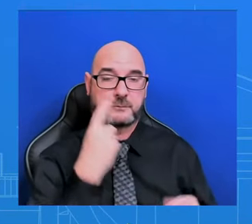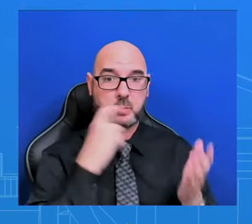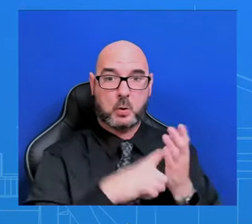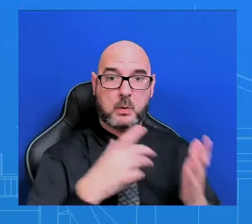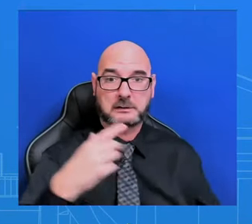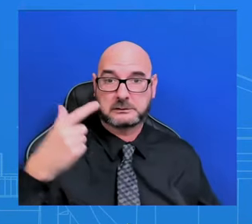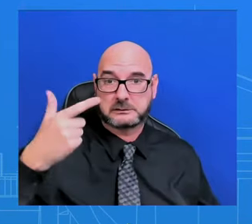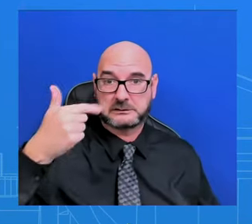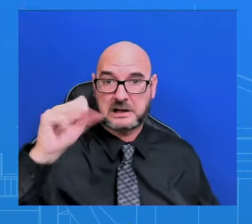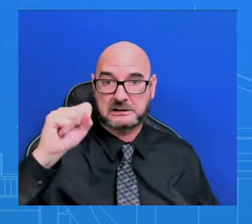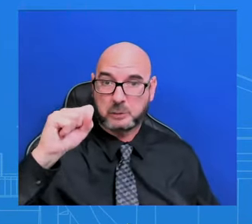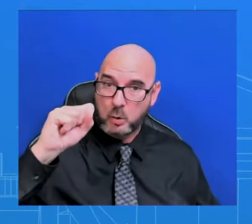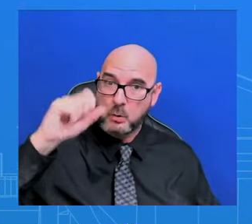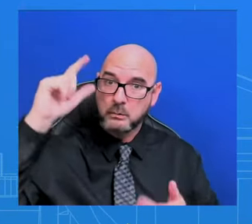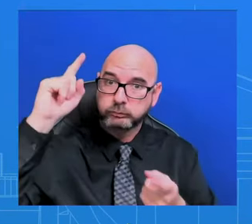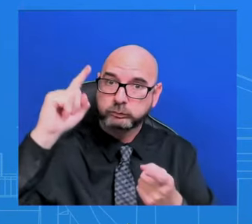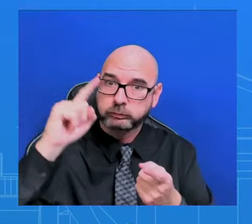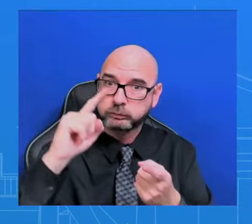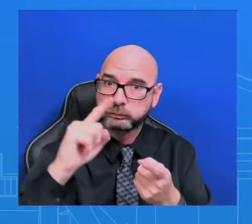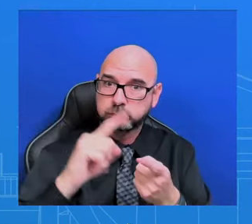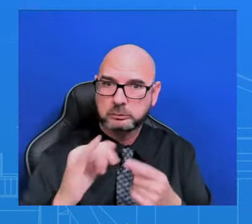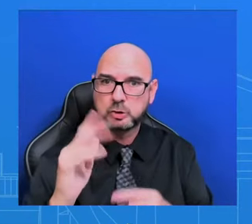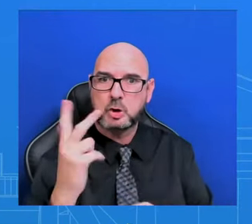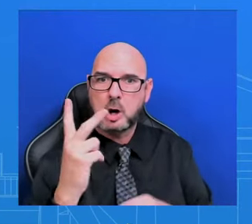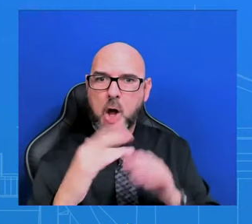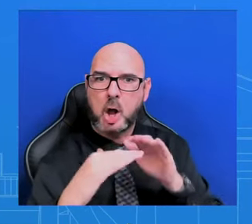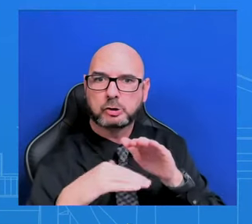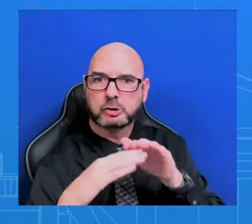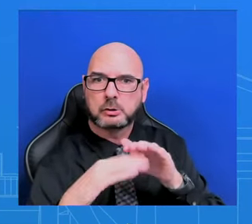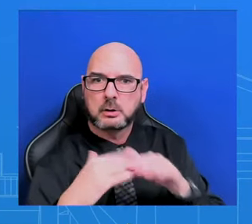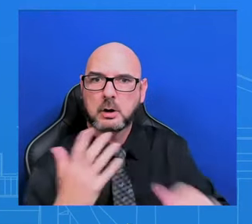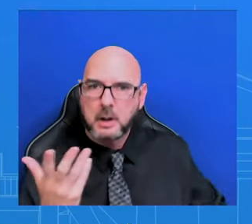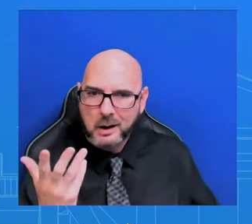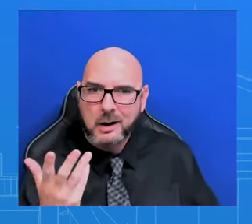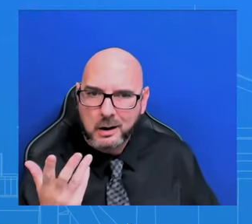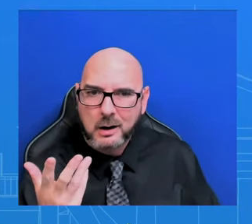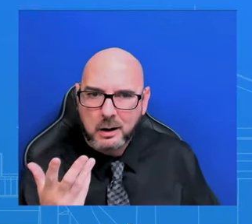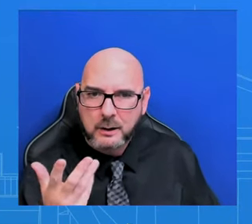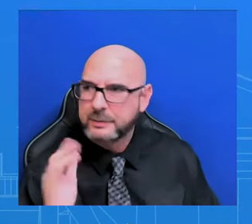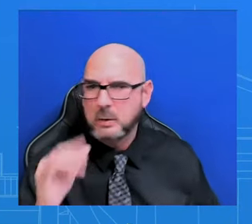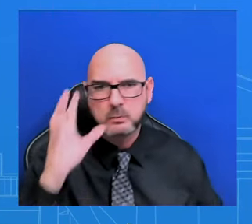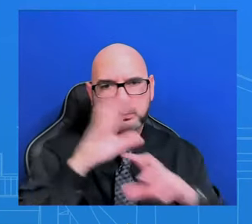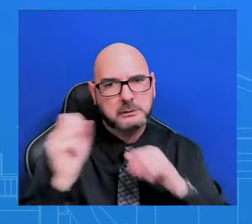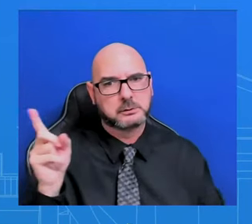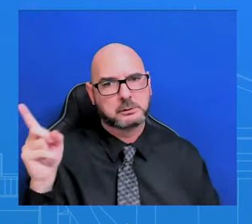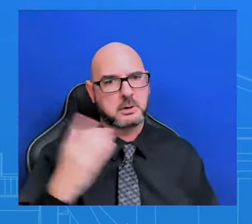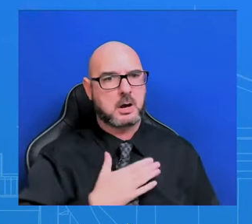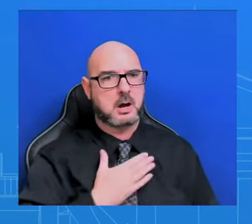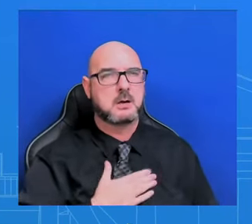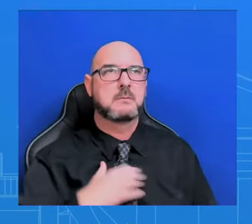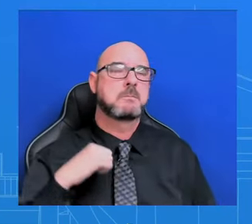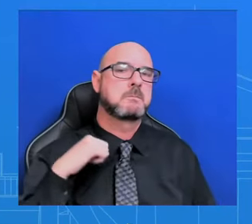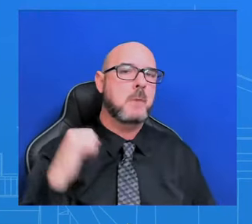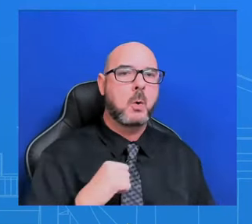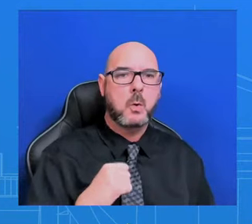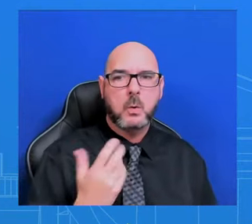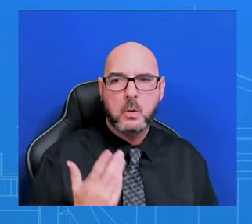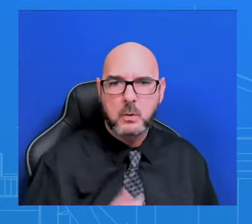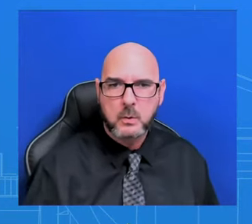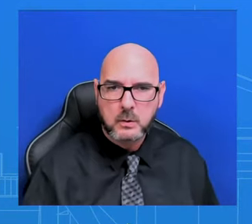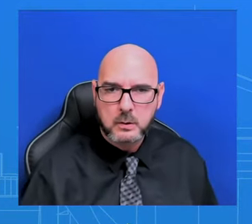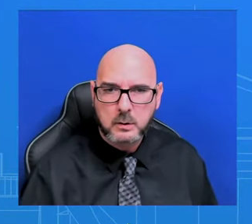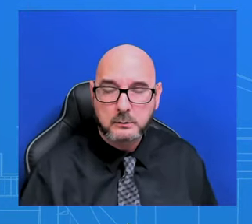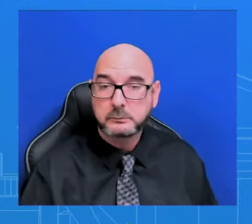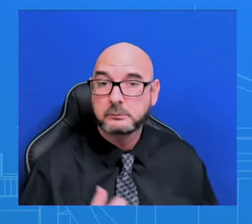states. That's important. That's what the President is happy to see. The President is happy to see that we've created more than 14 million jobs.